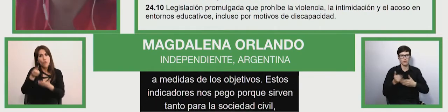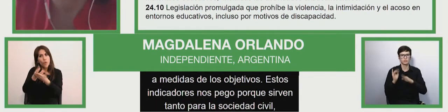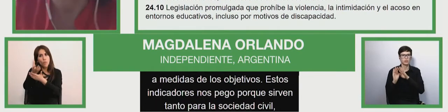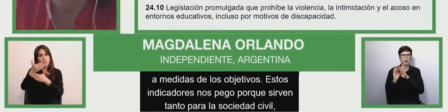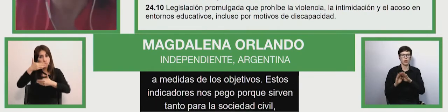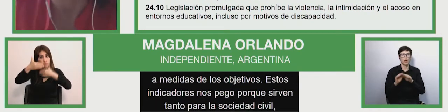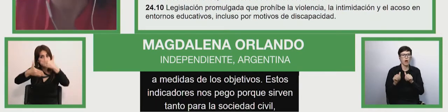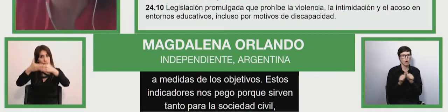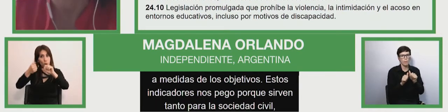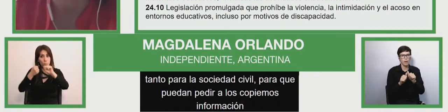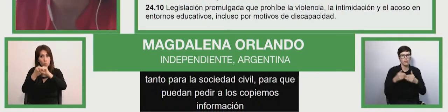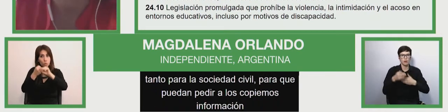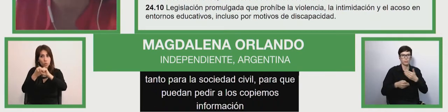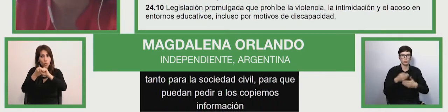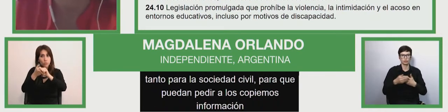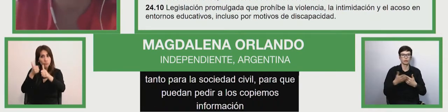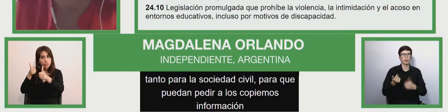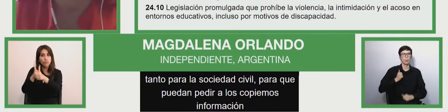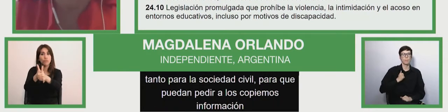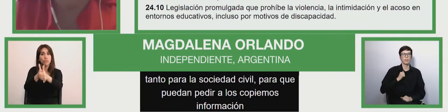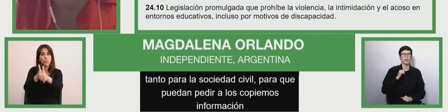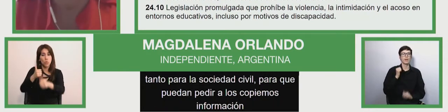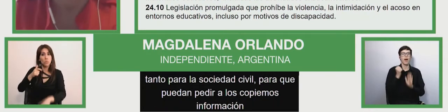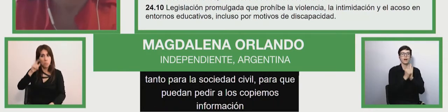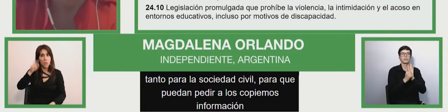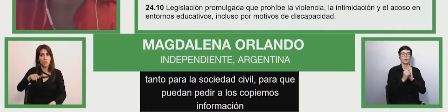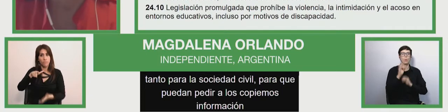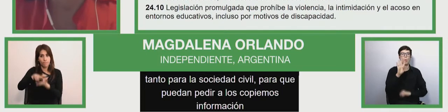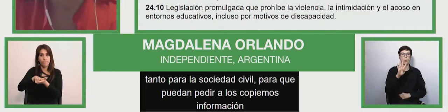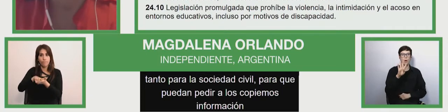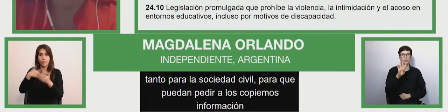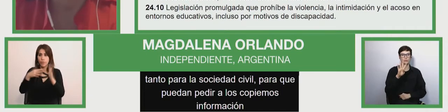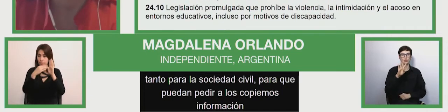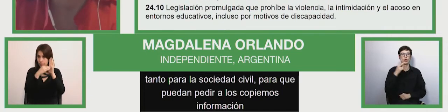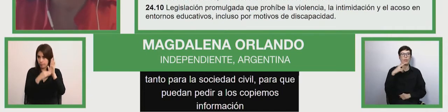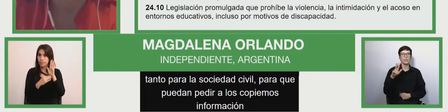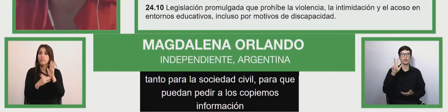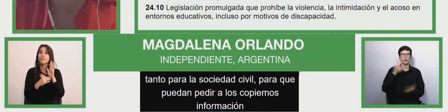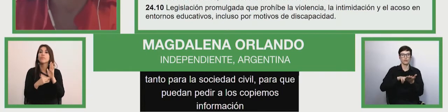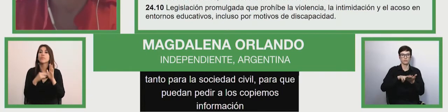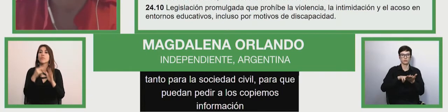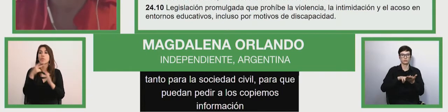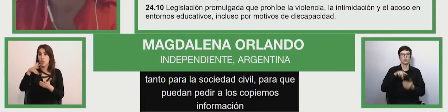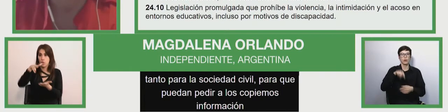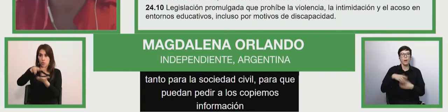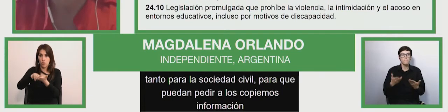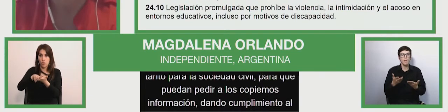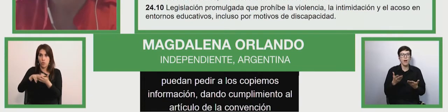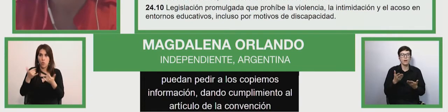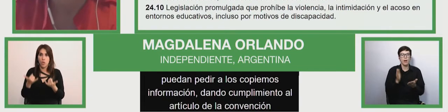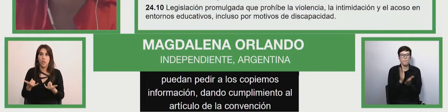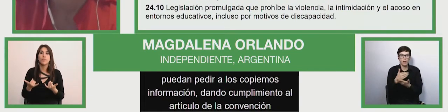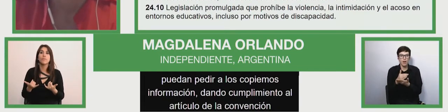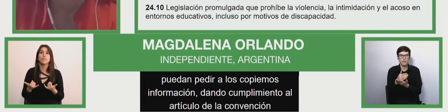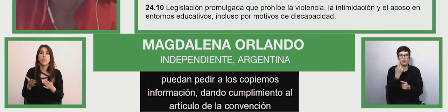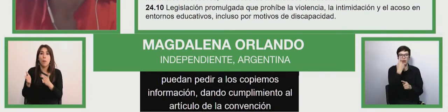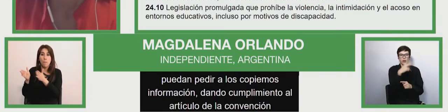also accompany process 24 10 of convention as for the only planning of the ministries